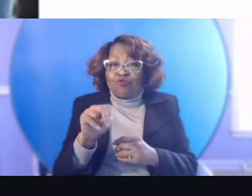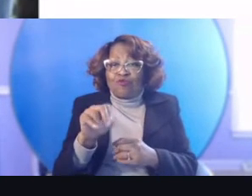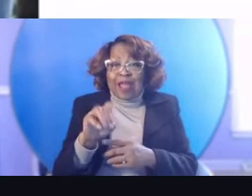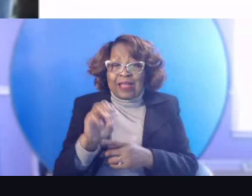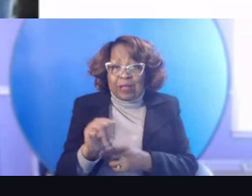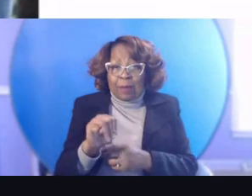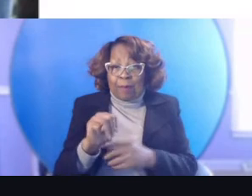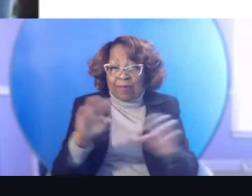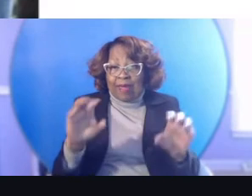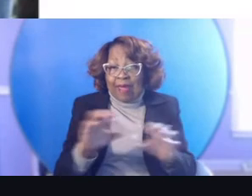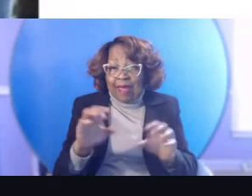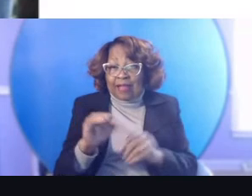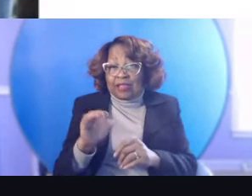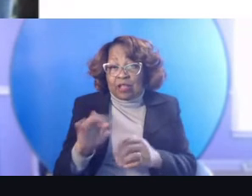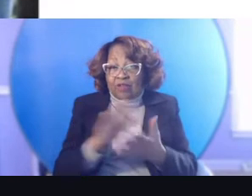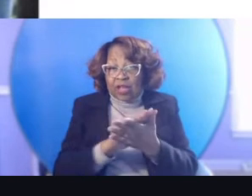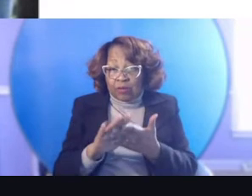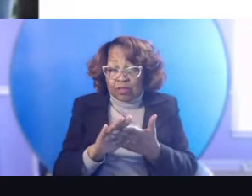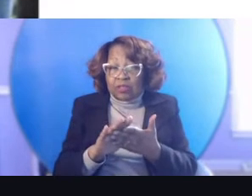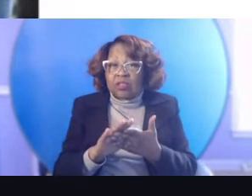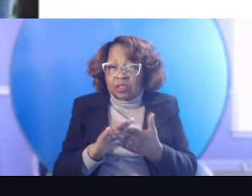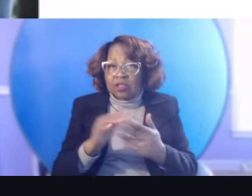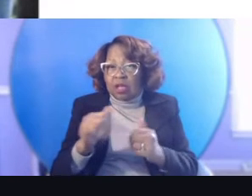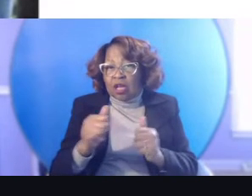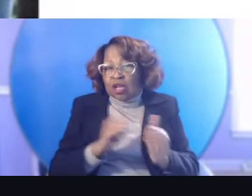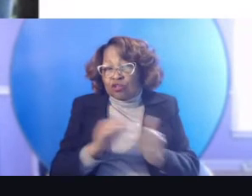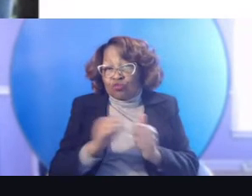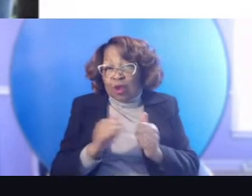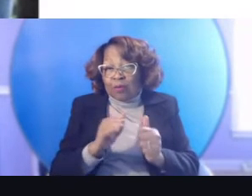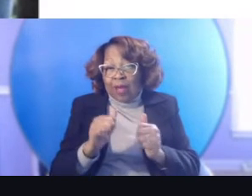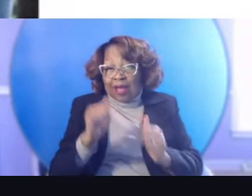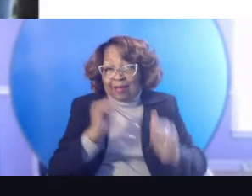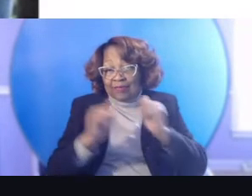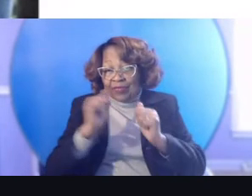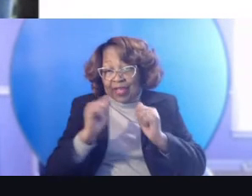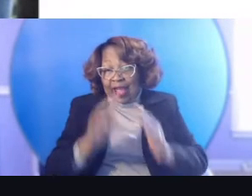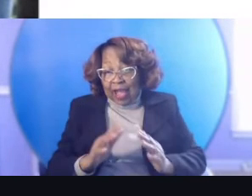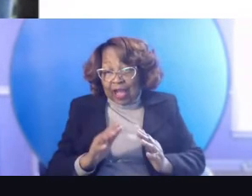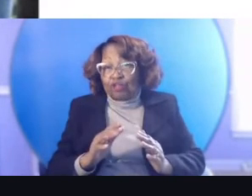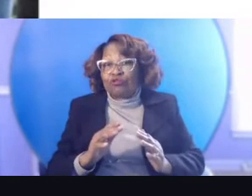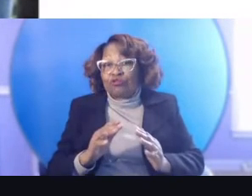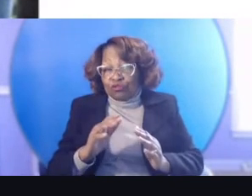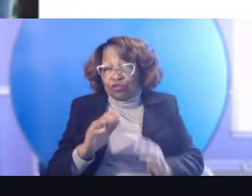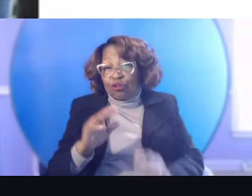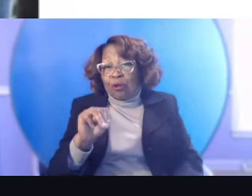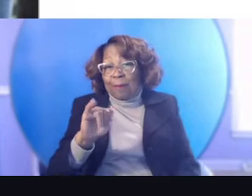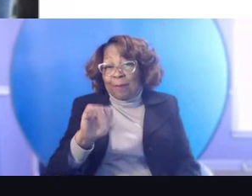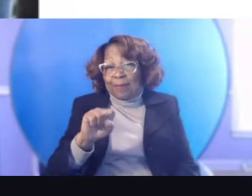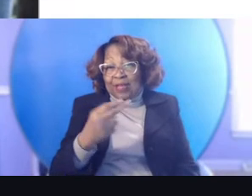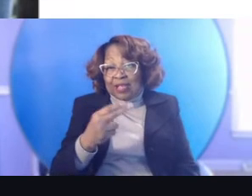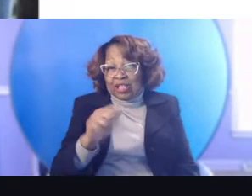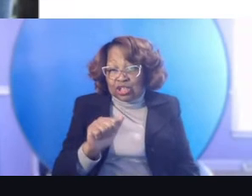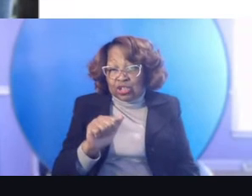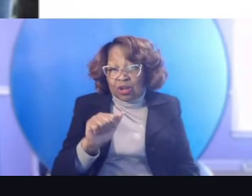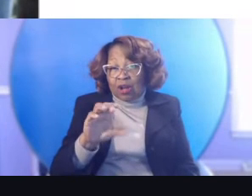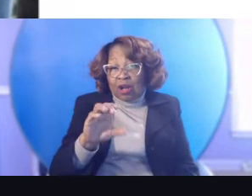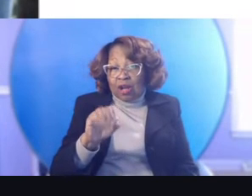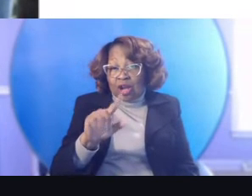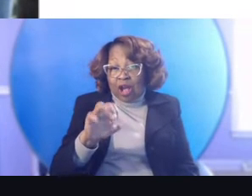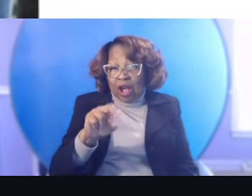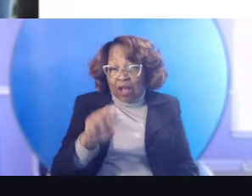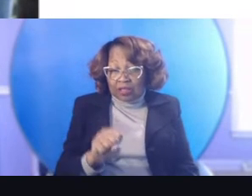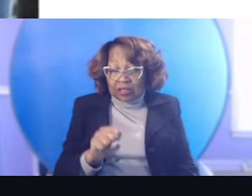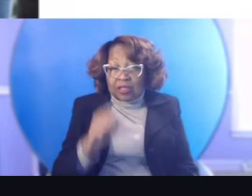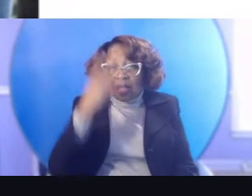kindness, which. Uh, run by an Acacia Collins, who was on supernatural. Um, and Amy pulled with smart girls has